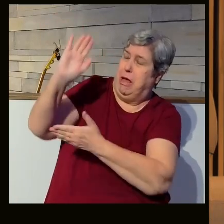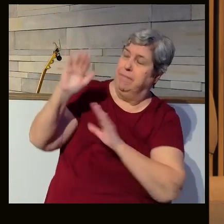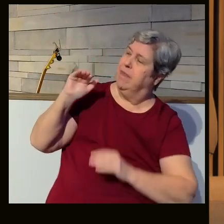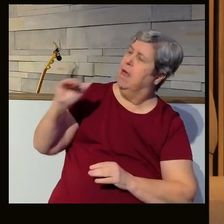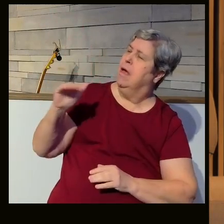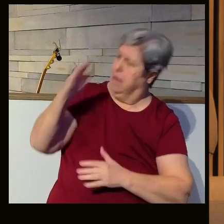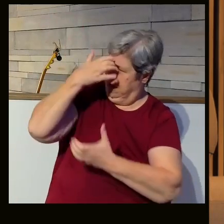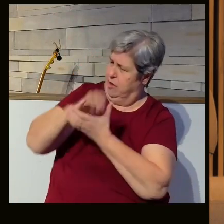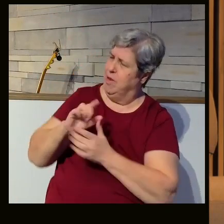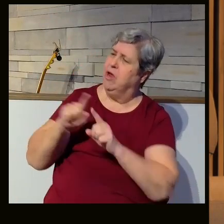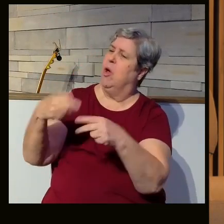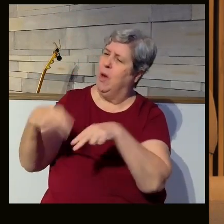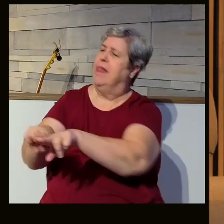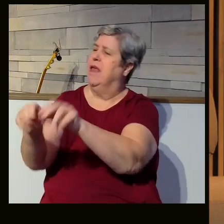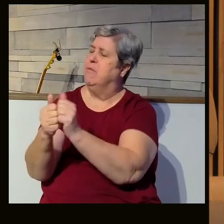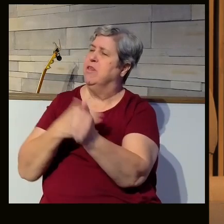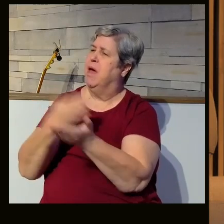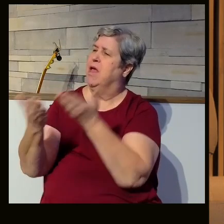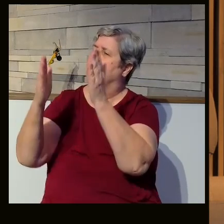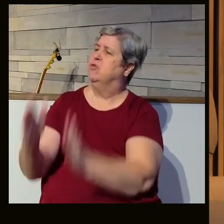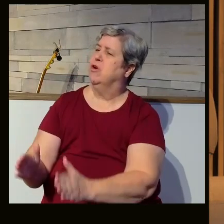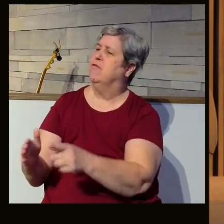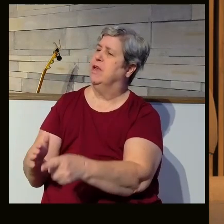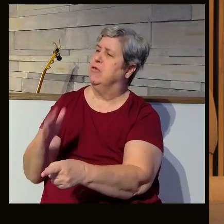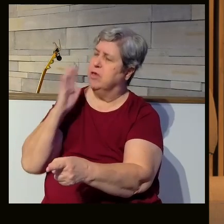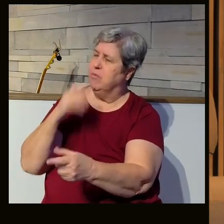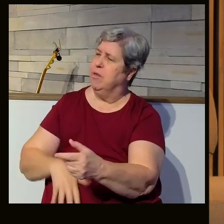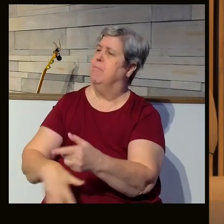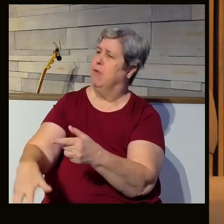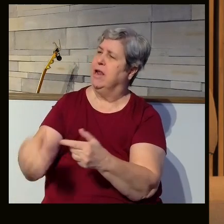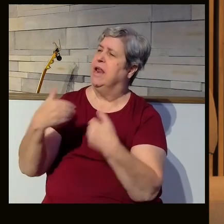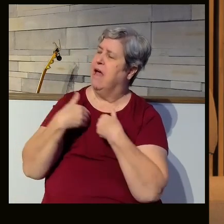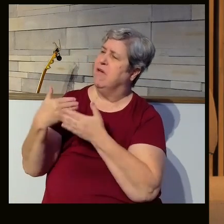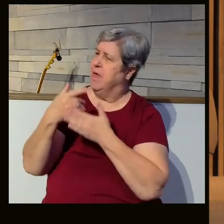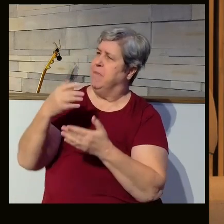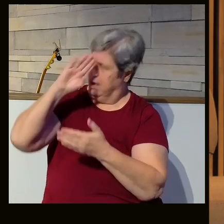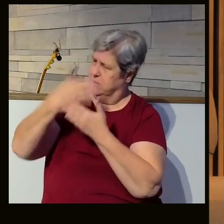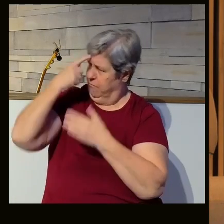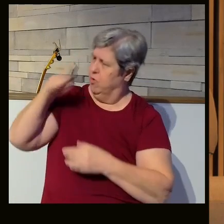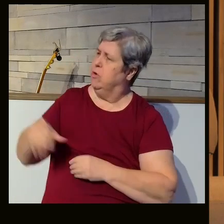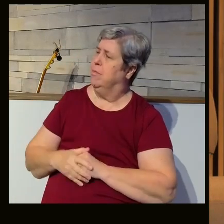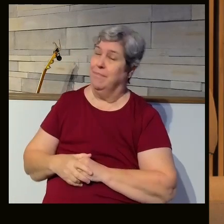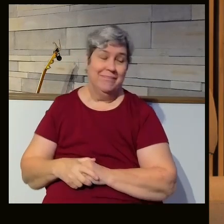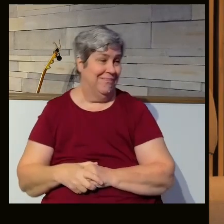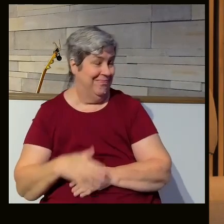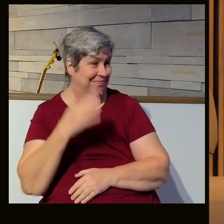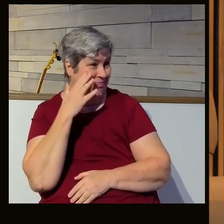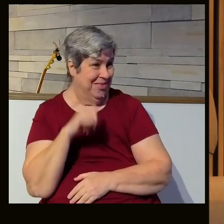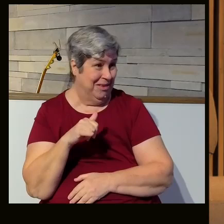Abraham, go in and lay with my servant, and she will conceive and have a child. You know,